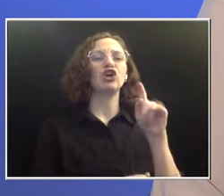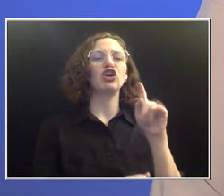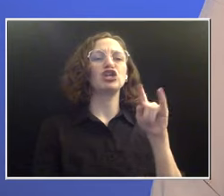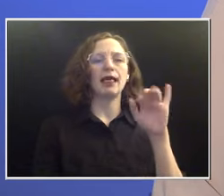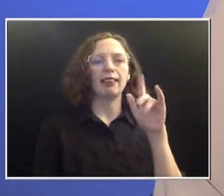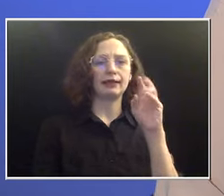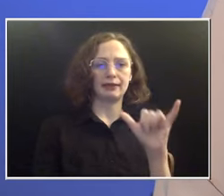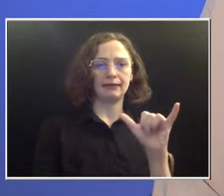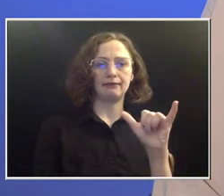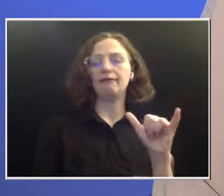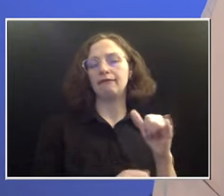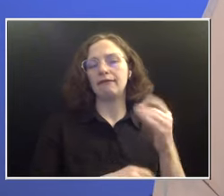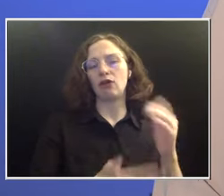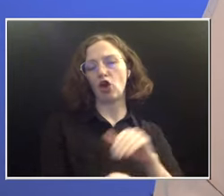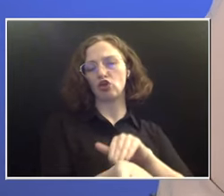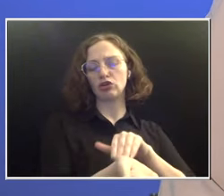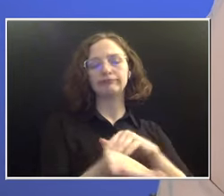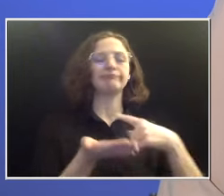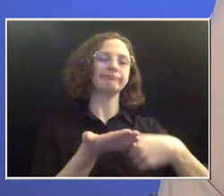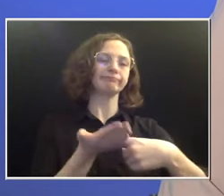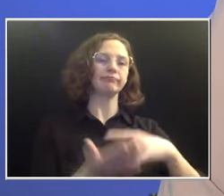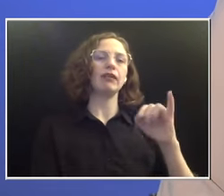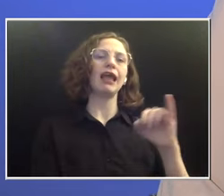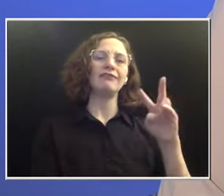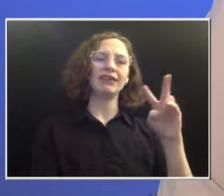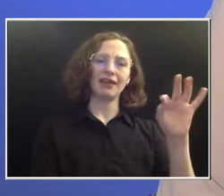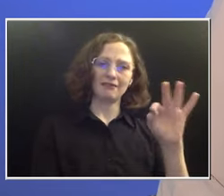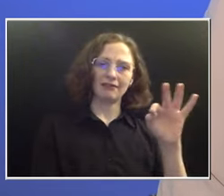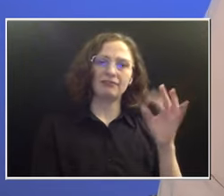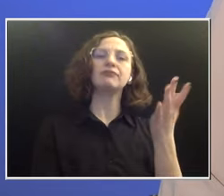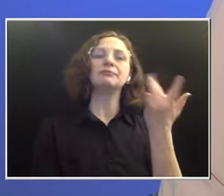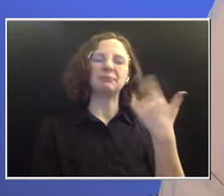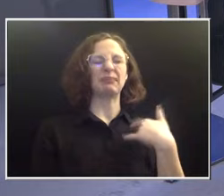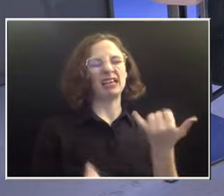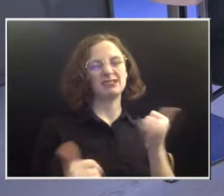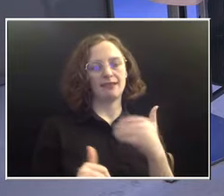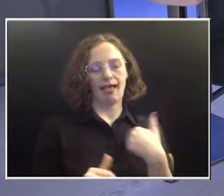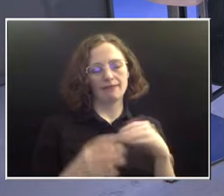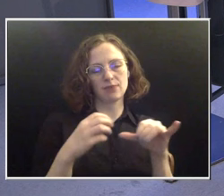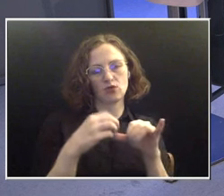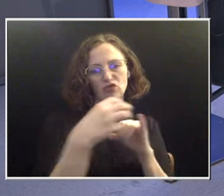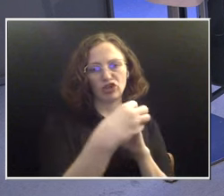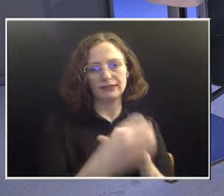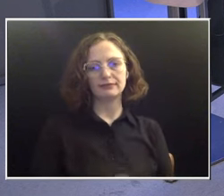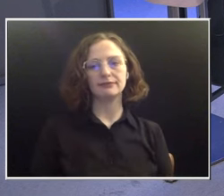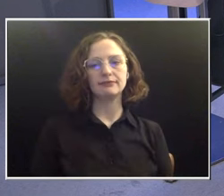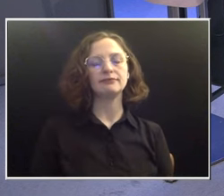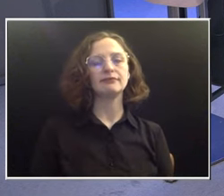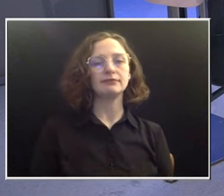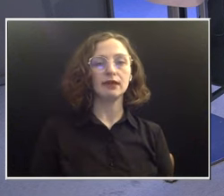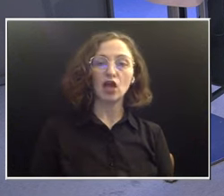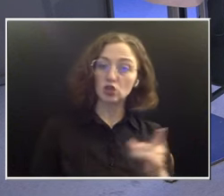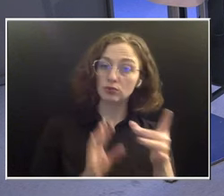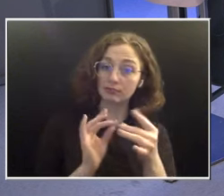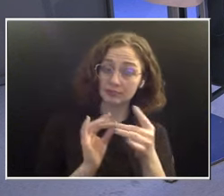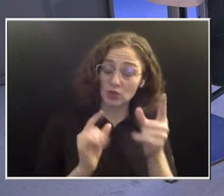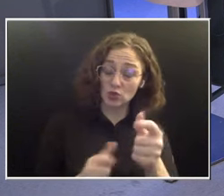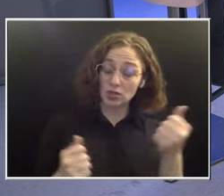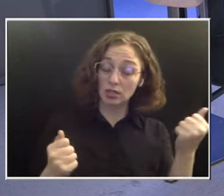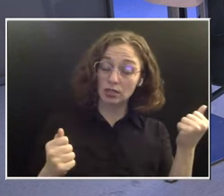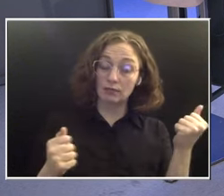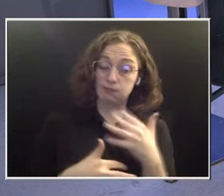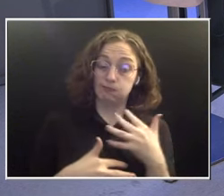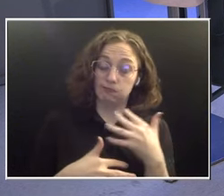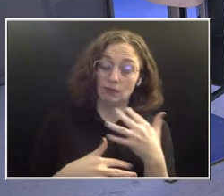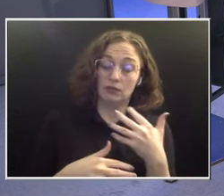know, IVF and all of that, because I do still have my ovaries. So, and then you told us you were terrified before your surgery. Yes. So